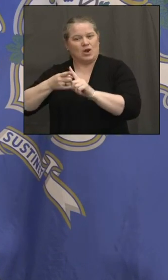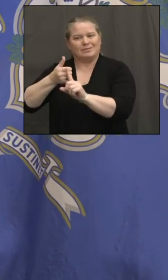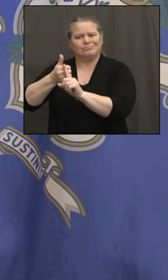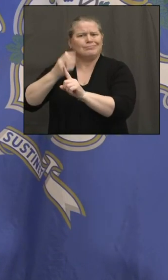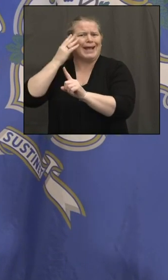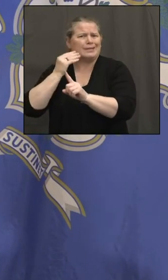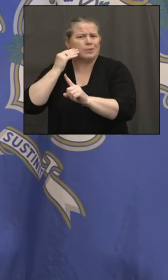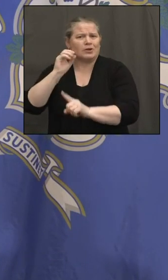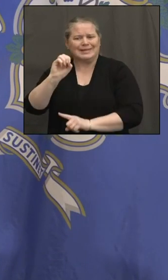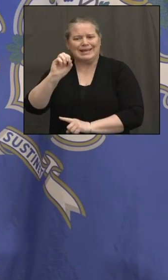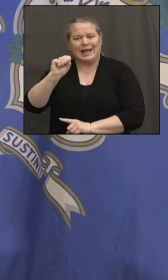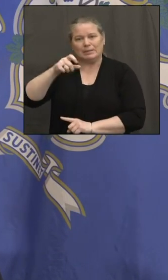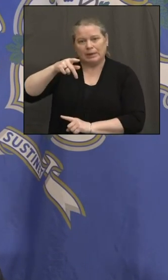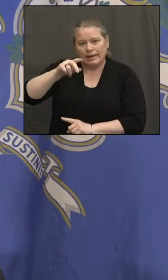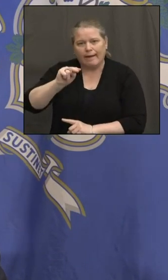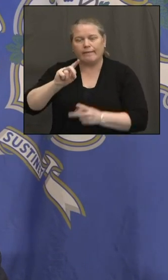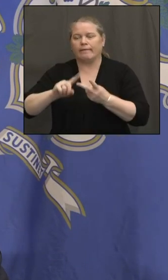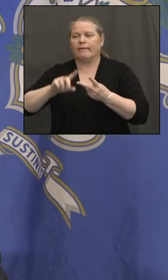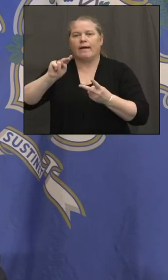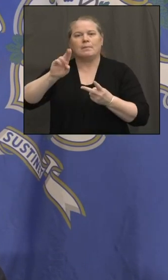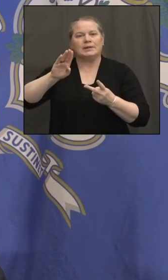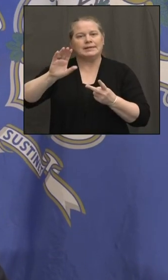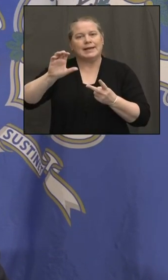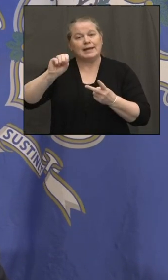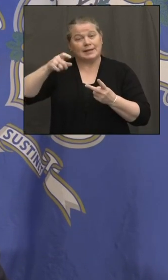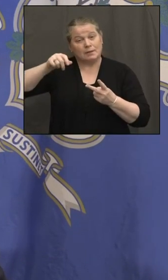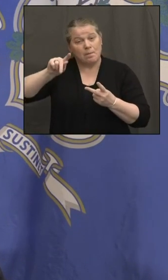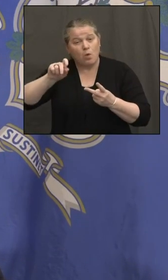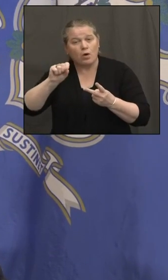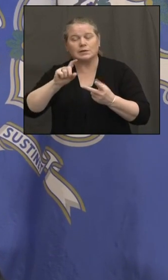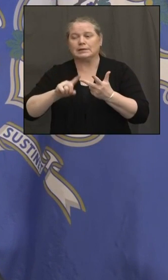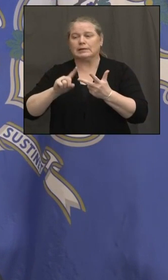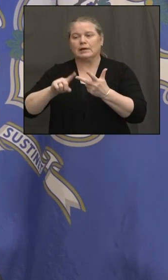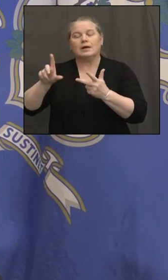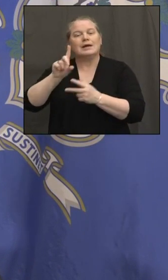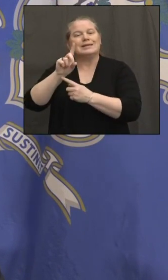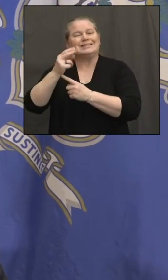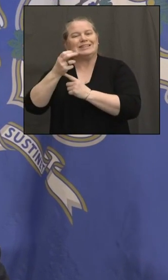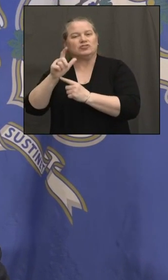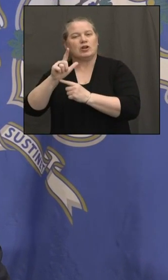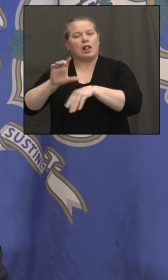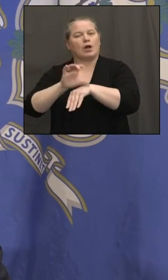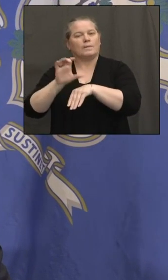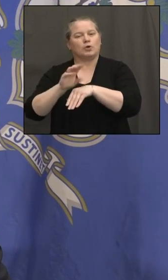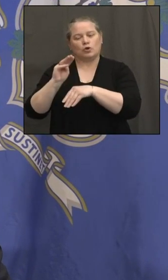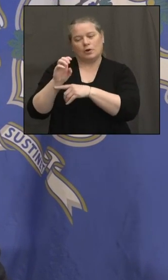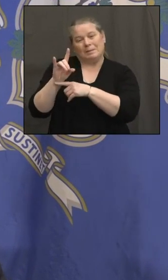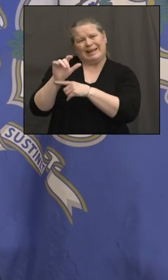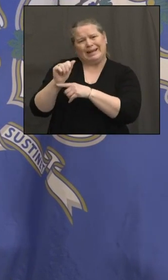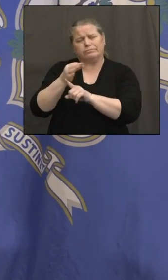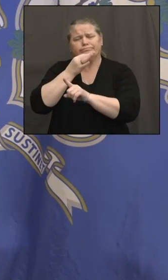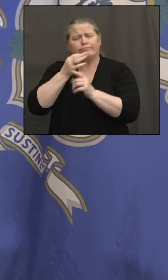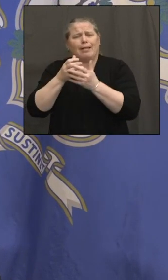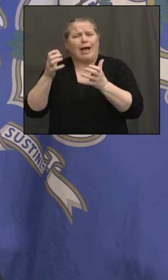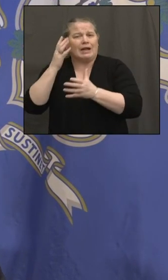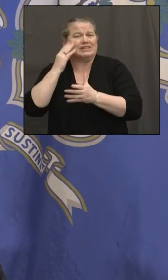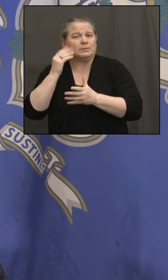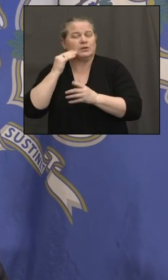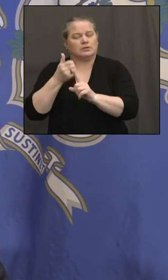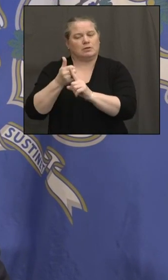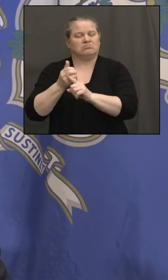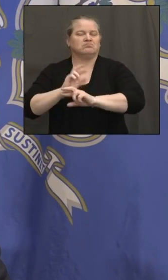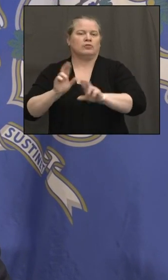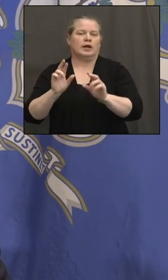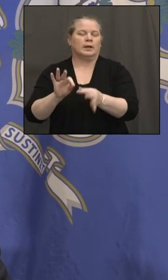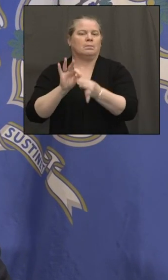NBC Sports, a lot of experience in digital media. So I think he's ideally suited to take this major endeavor from